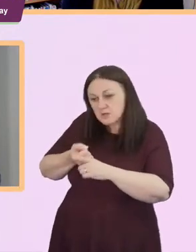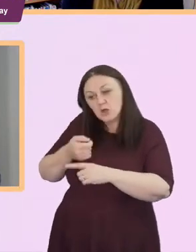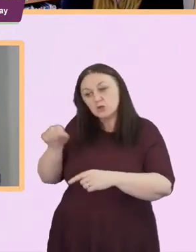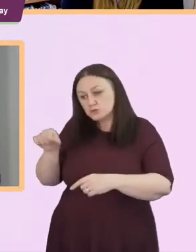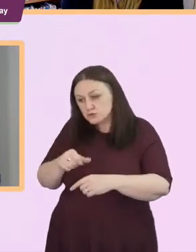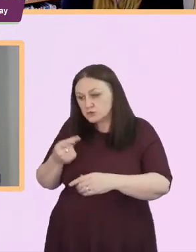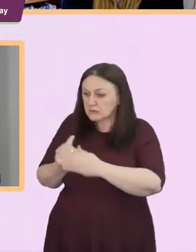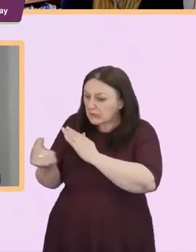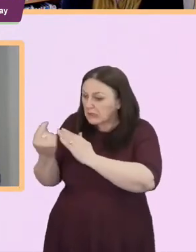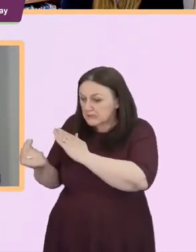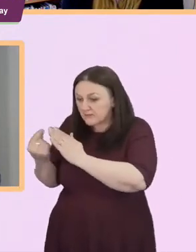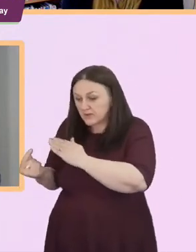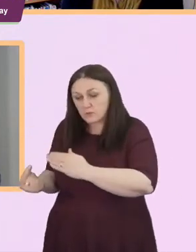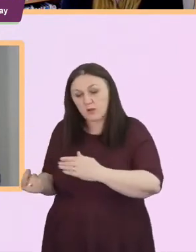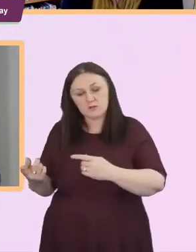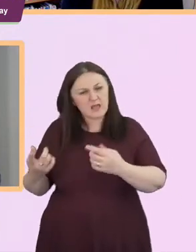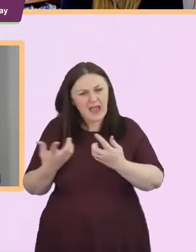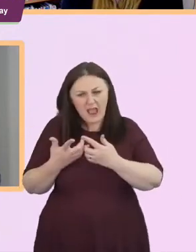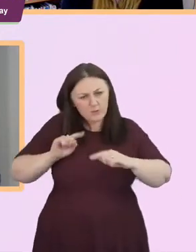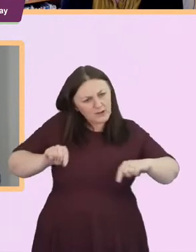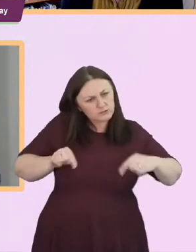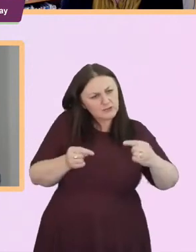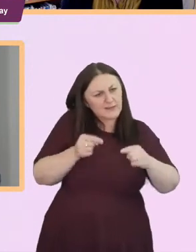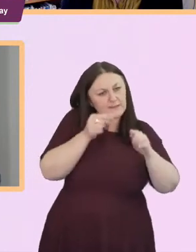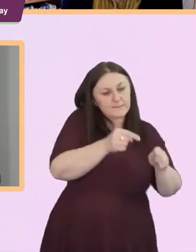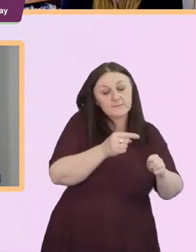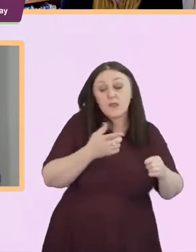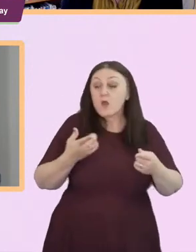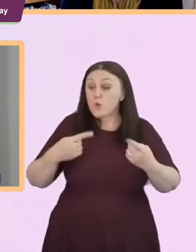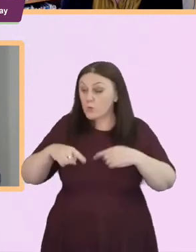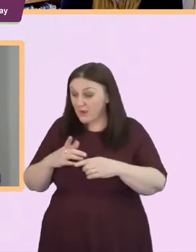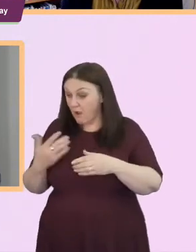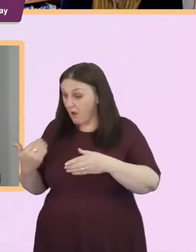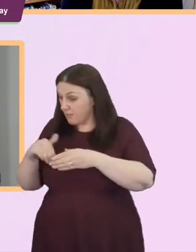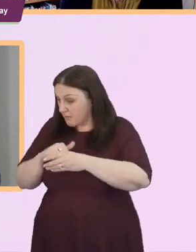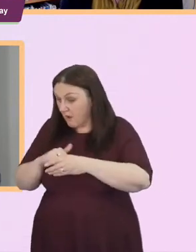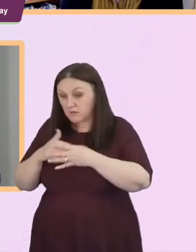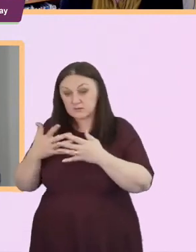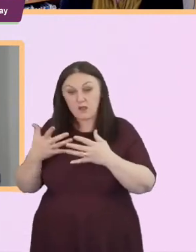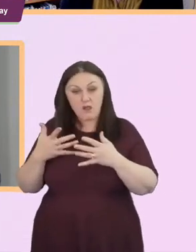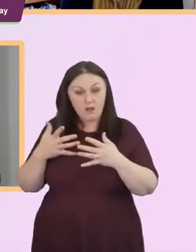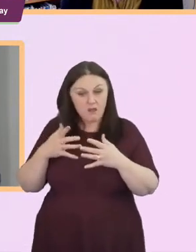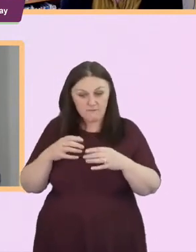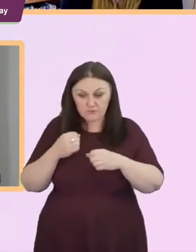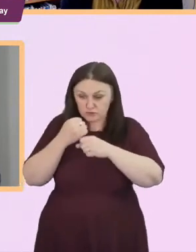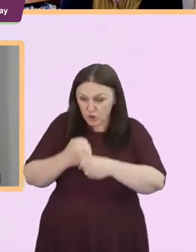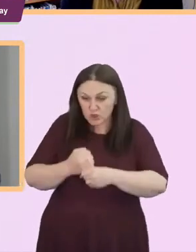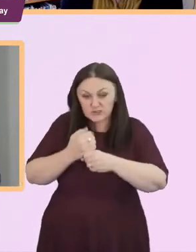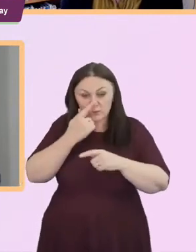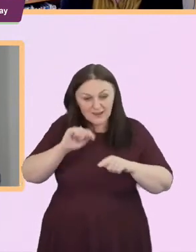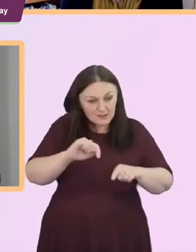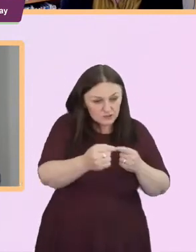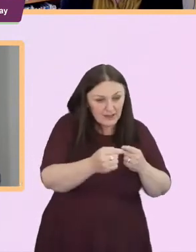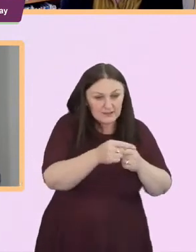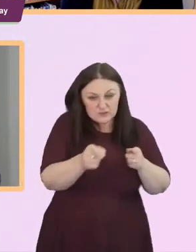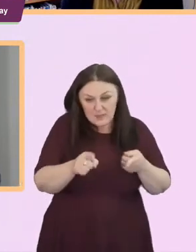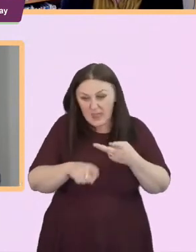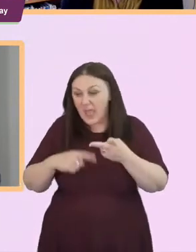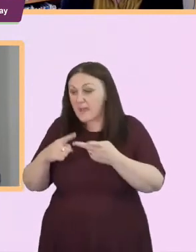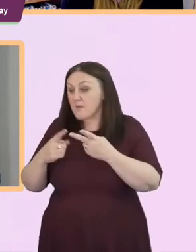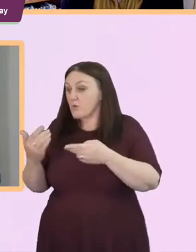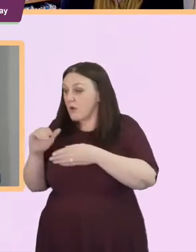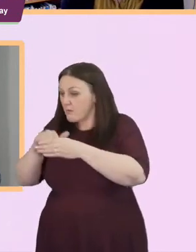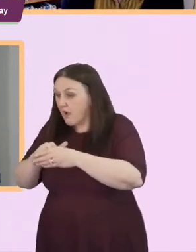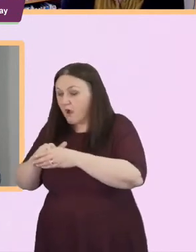challenge the leadership of our churches some of us here are part of the baptist union we can challenge the baptist union leadership some of us sitting here are